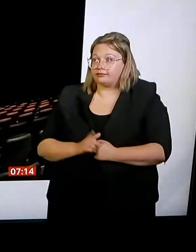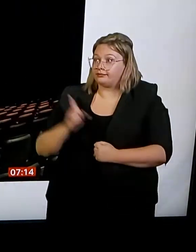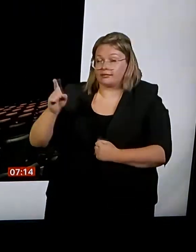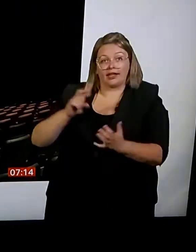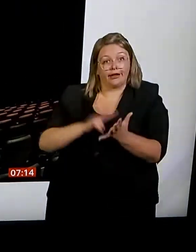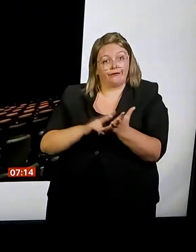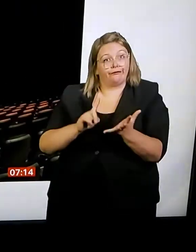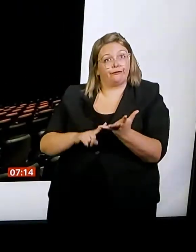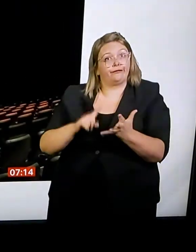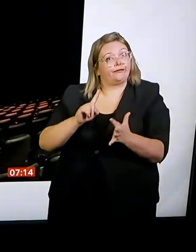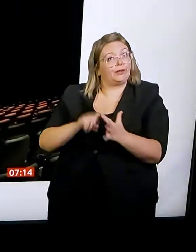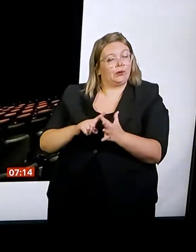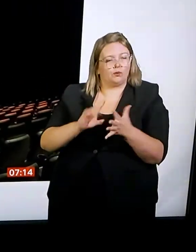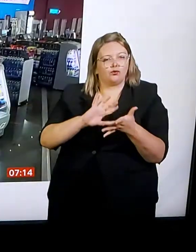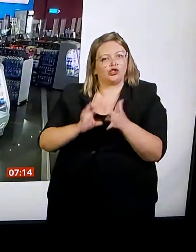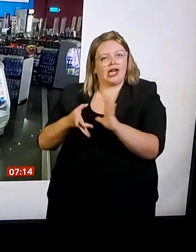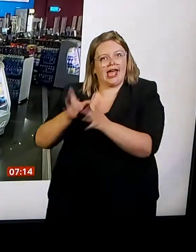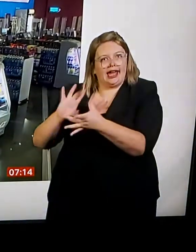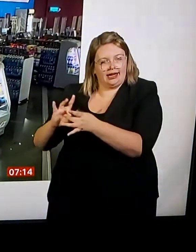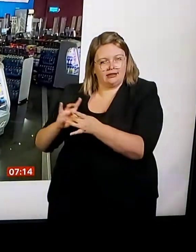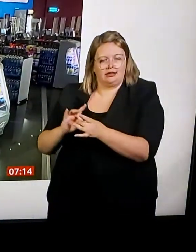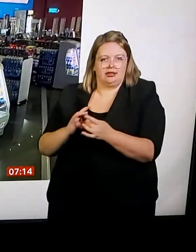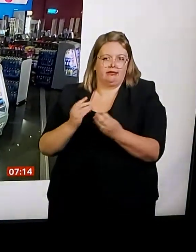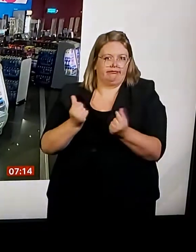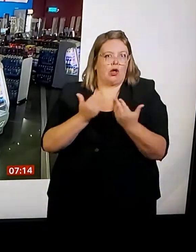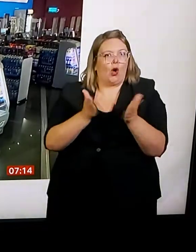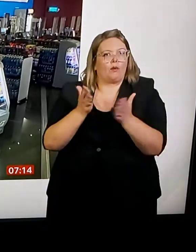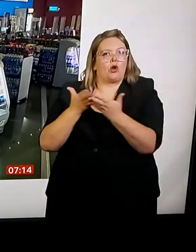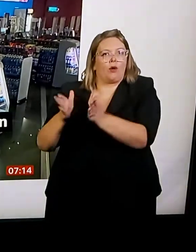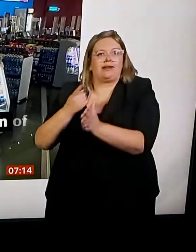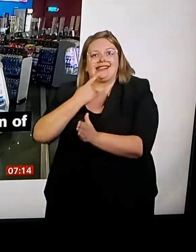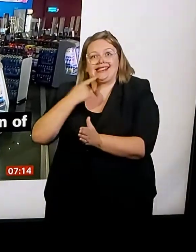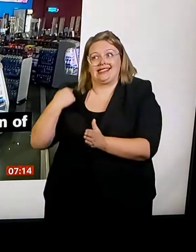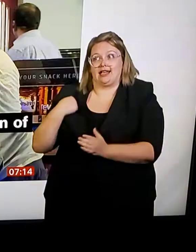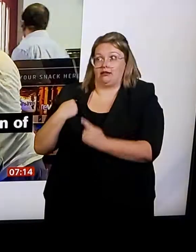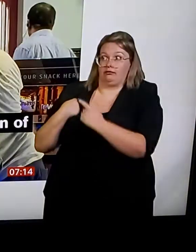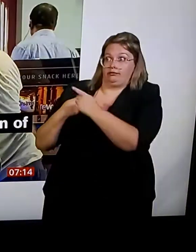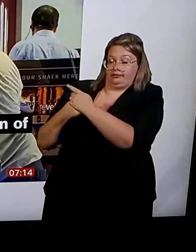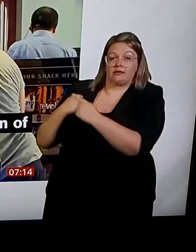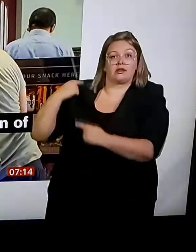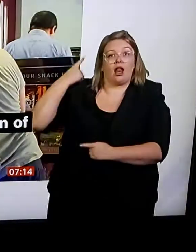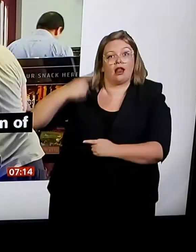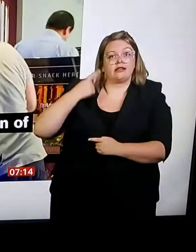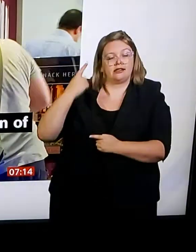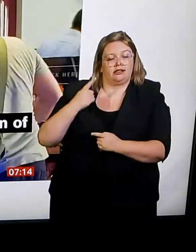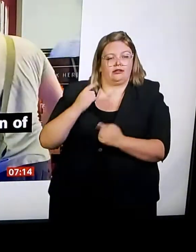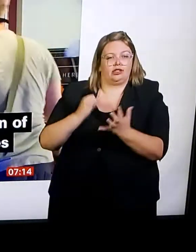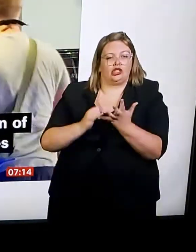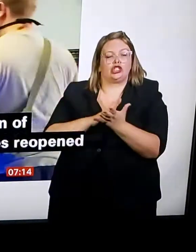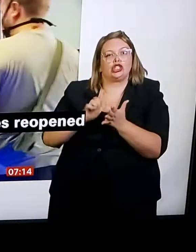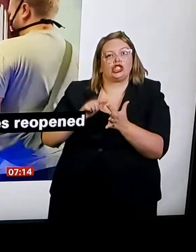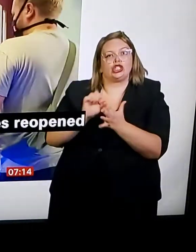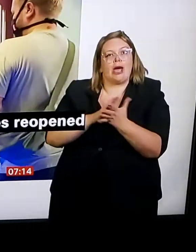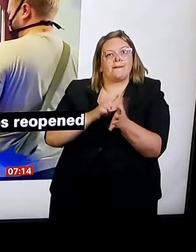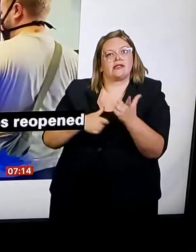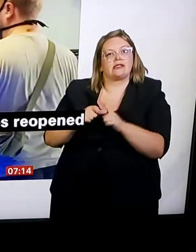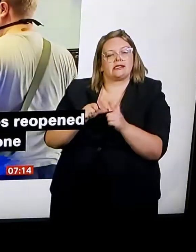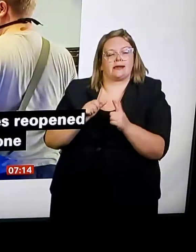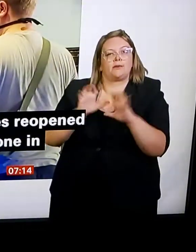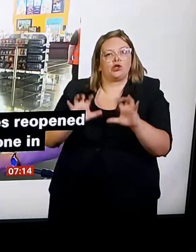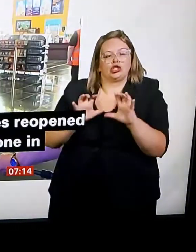initially in early March for a three-week holiday to visit family in the UK, and been trapped here ever since, stranded.